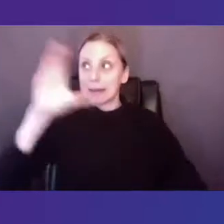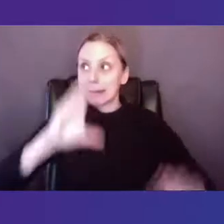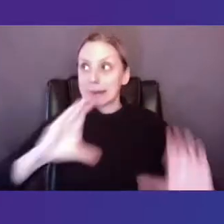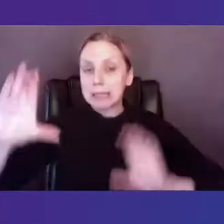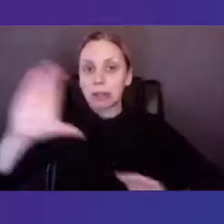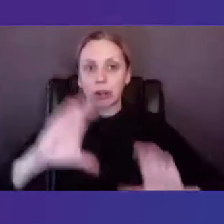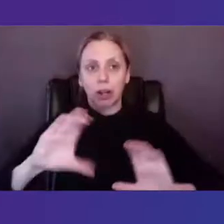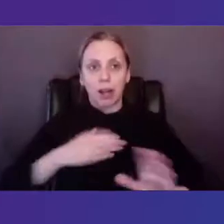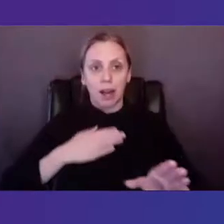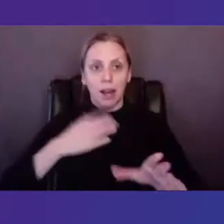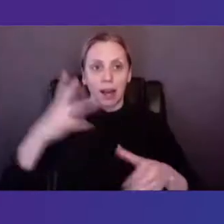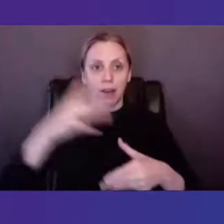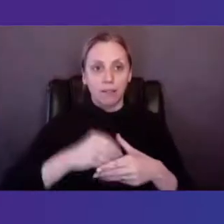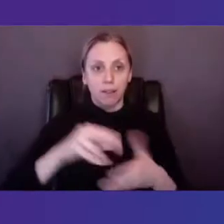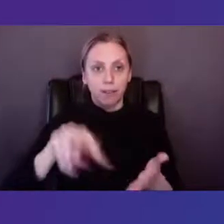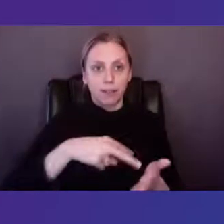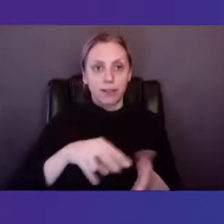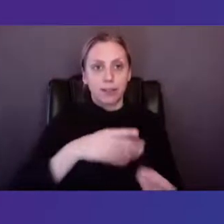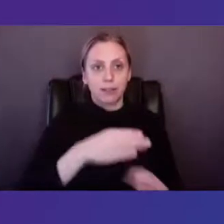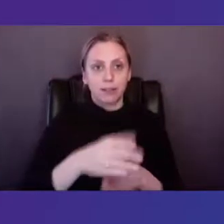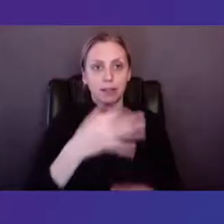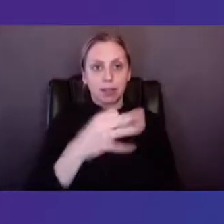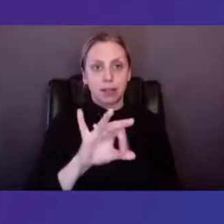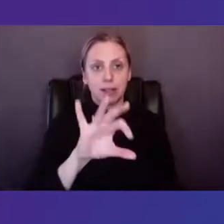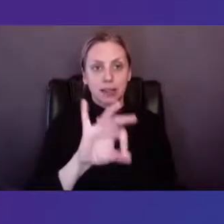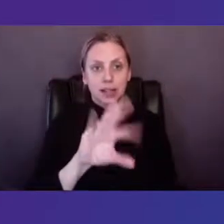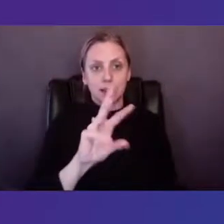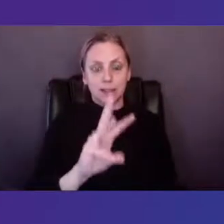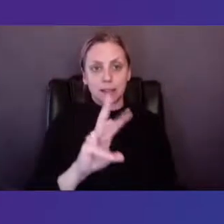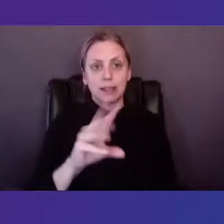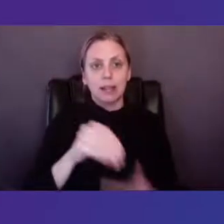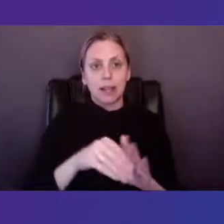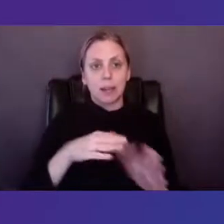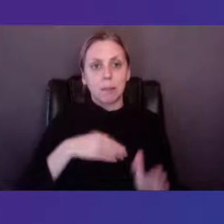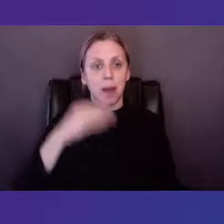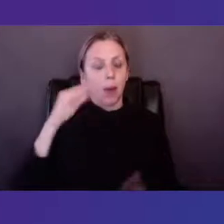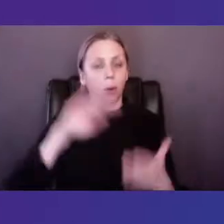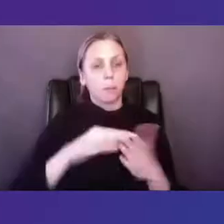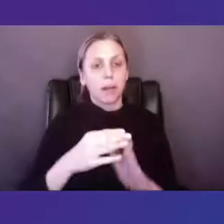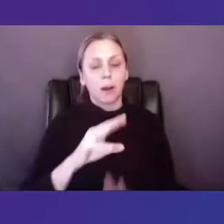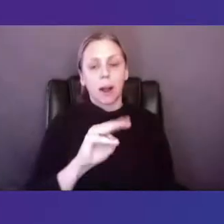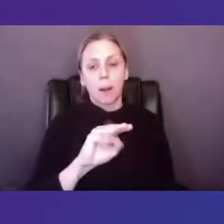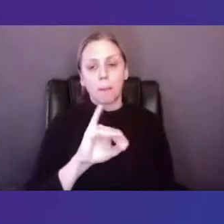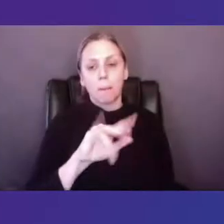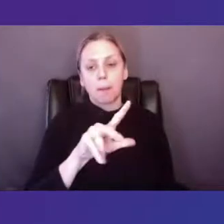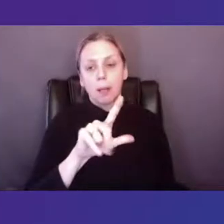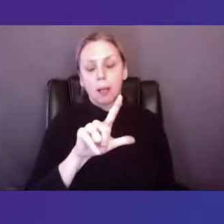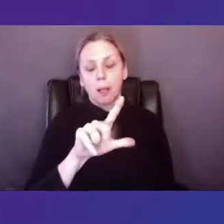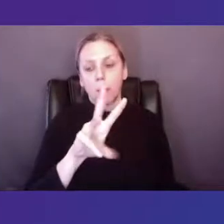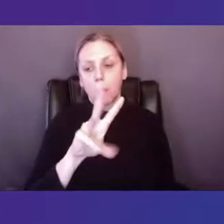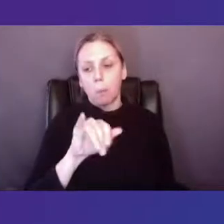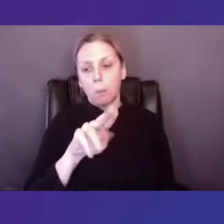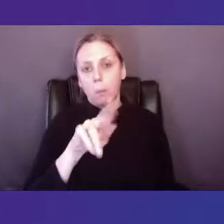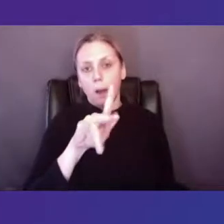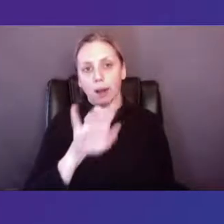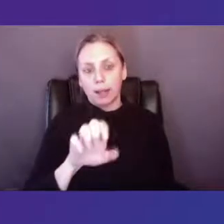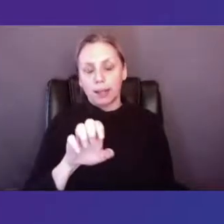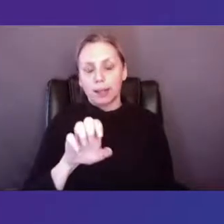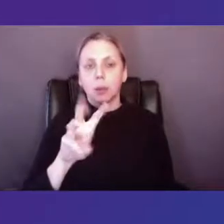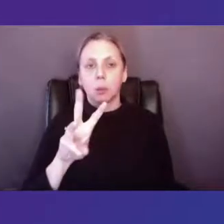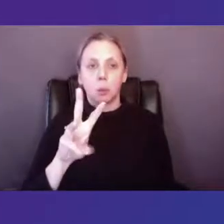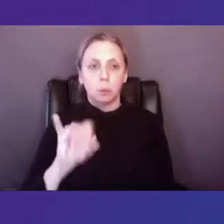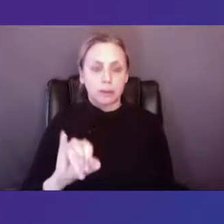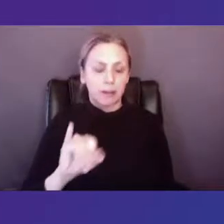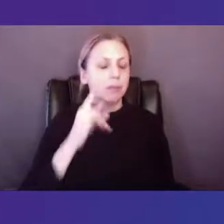dance field in 1996 in my hometown of Milwaukee, Wisconsin. And 1996 was a